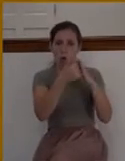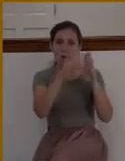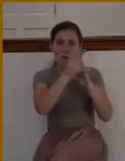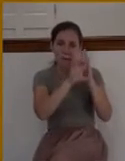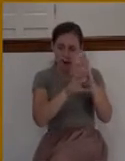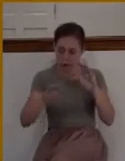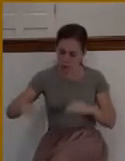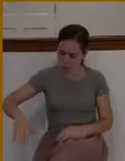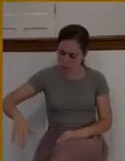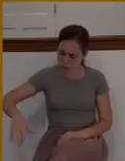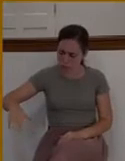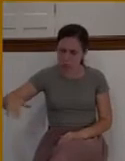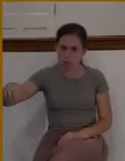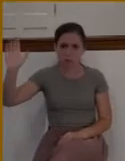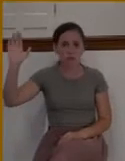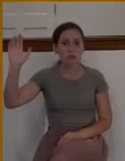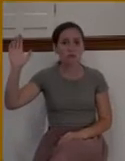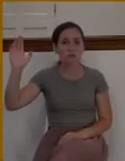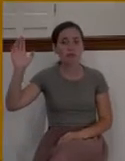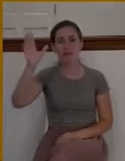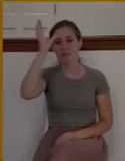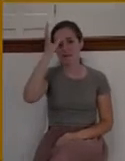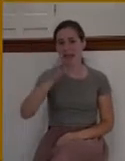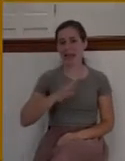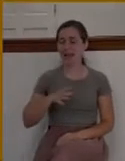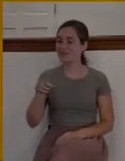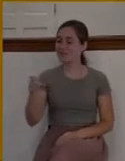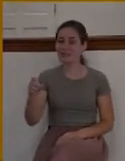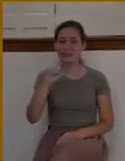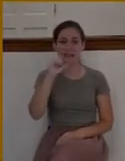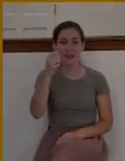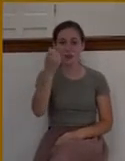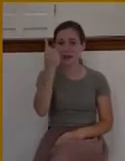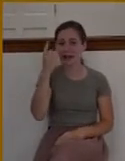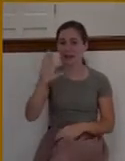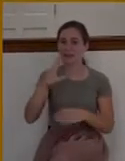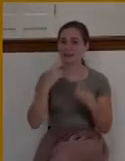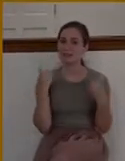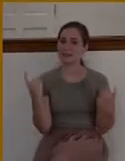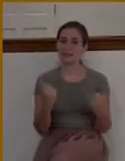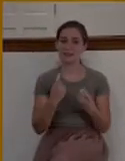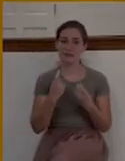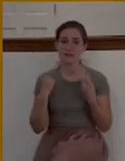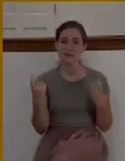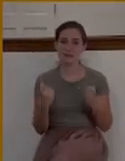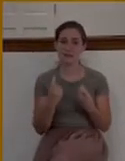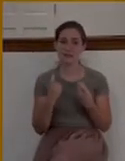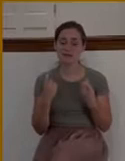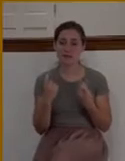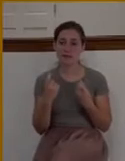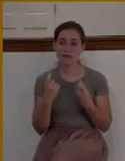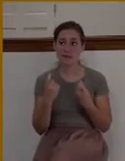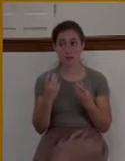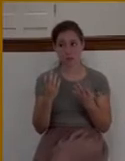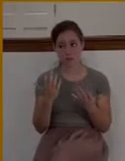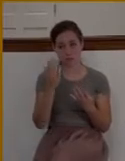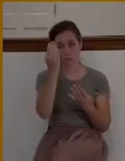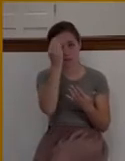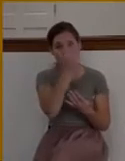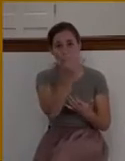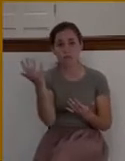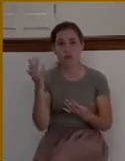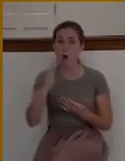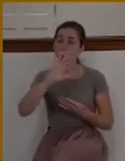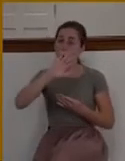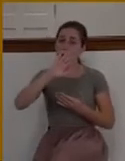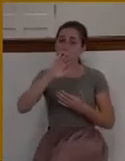I mean, this man utterly lacked a sense of his own sinfulness. I would tell you, friend, that no one has obeyed